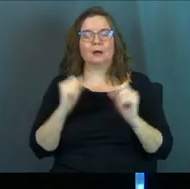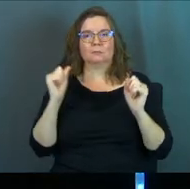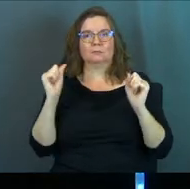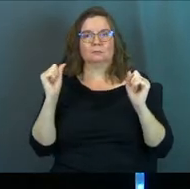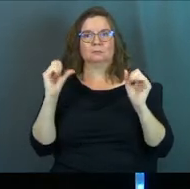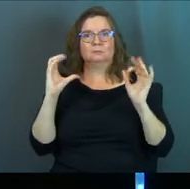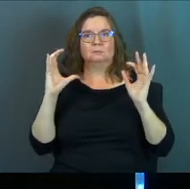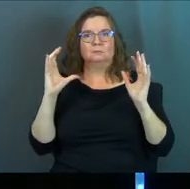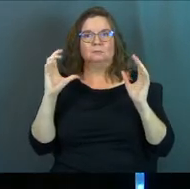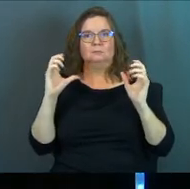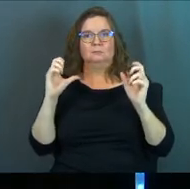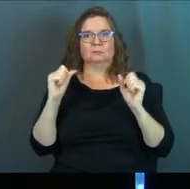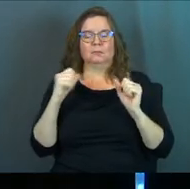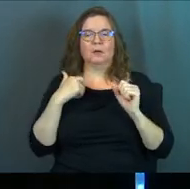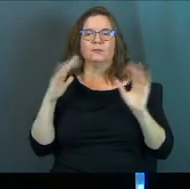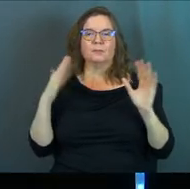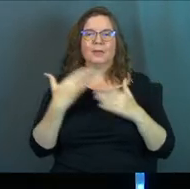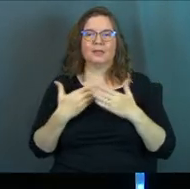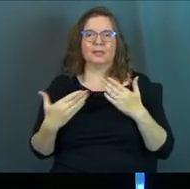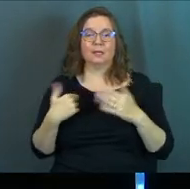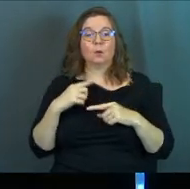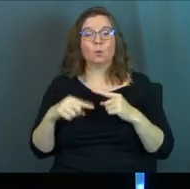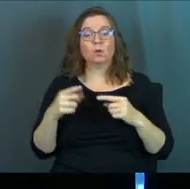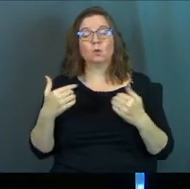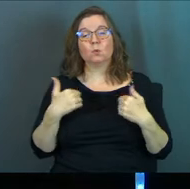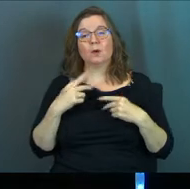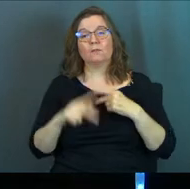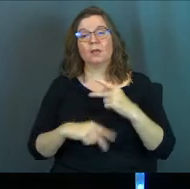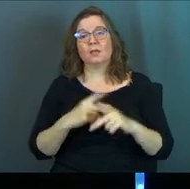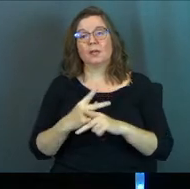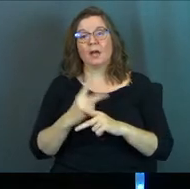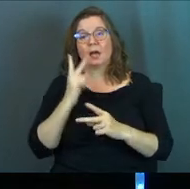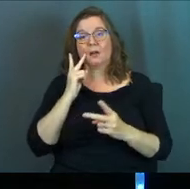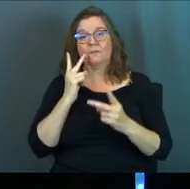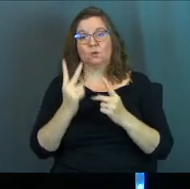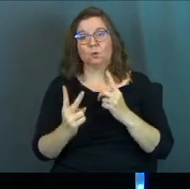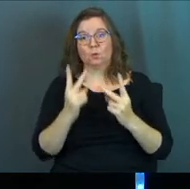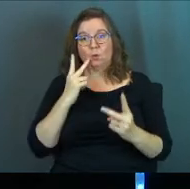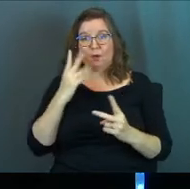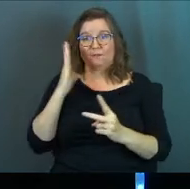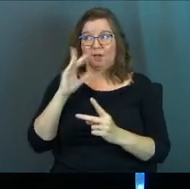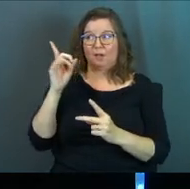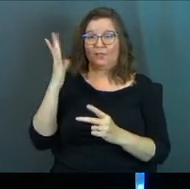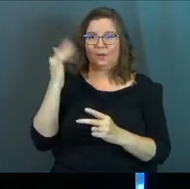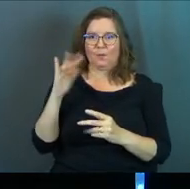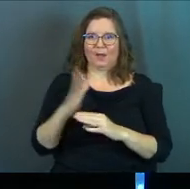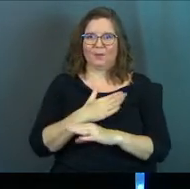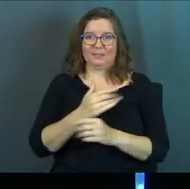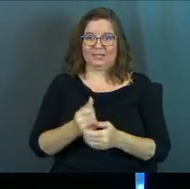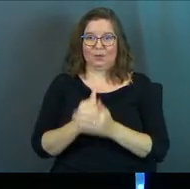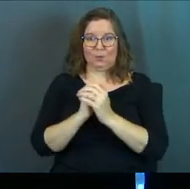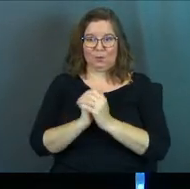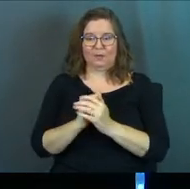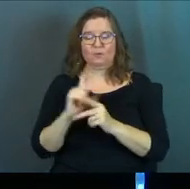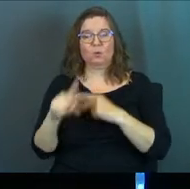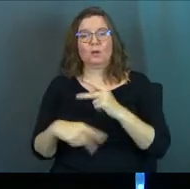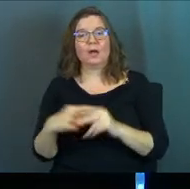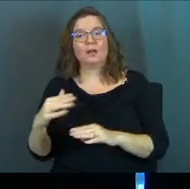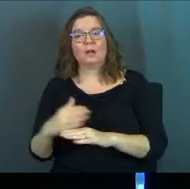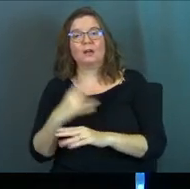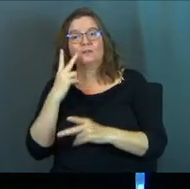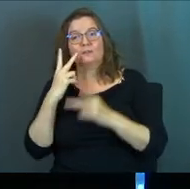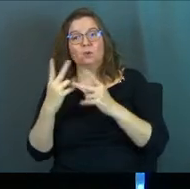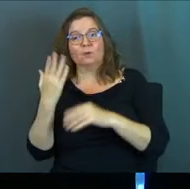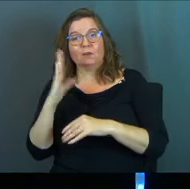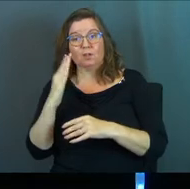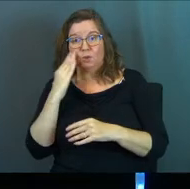of awestruck of this amazing thing. When you have that kind of view of God, that's why we sing worship, right? If you have that kind of view